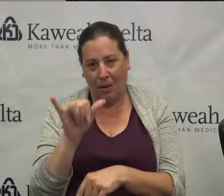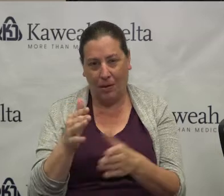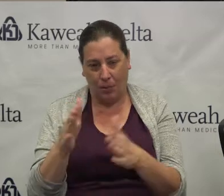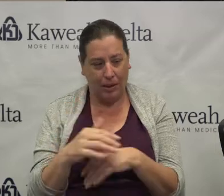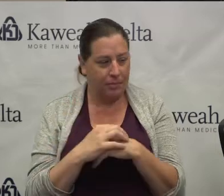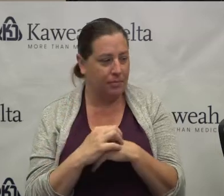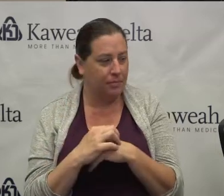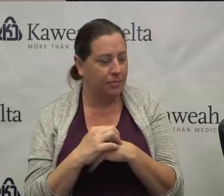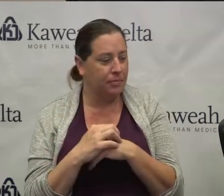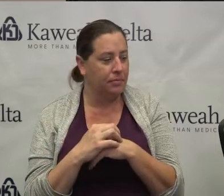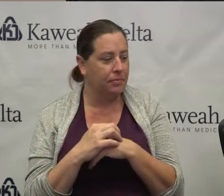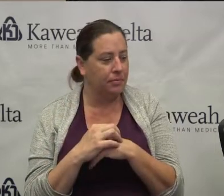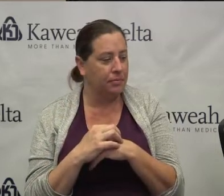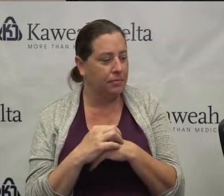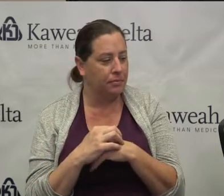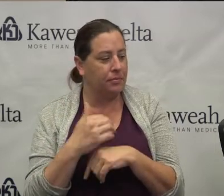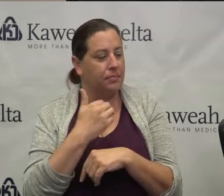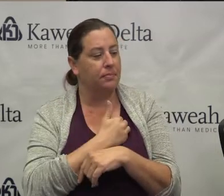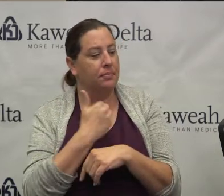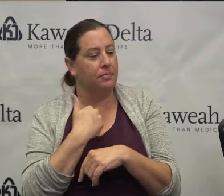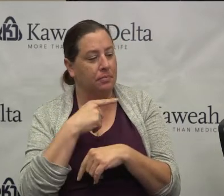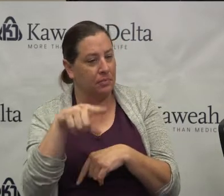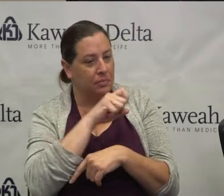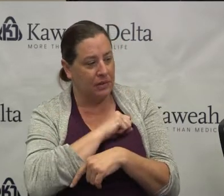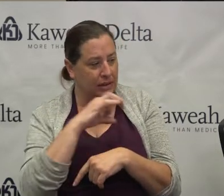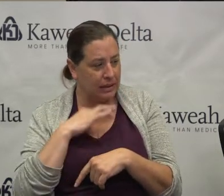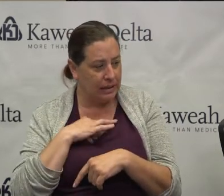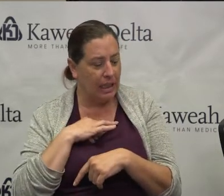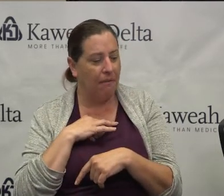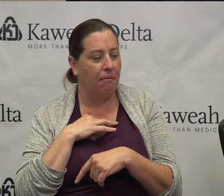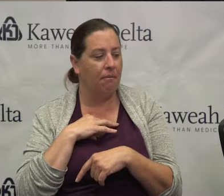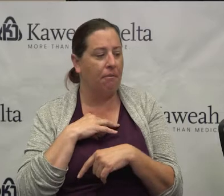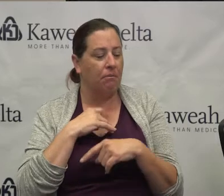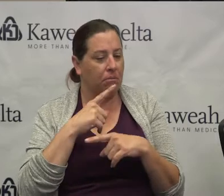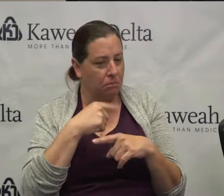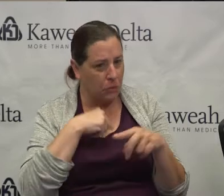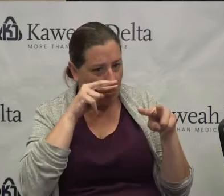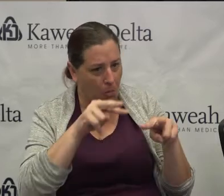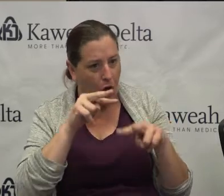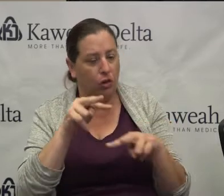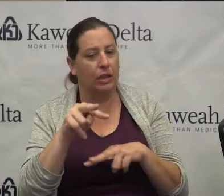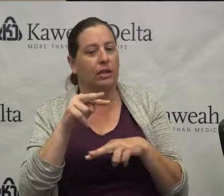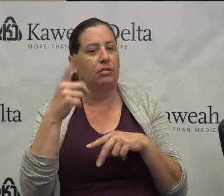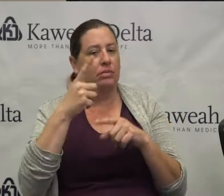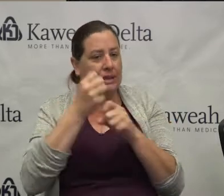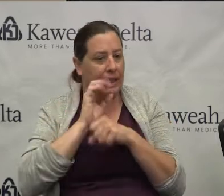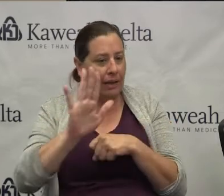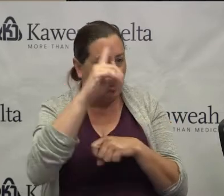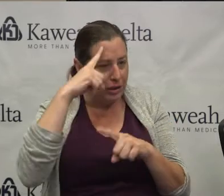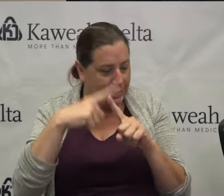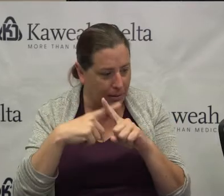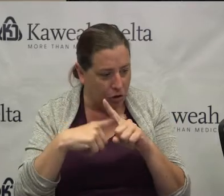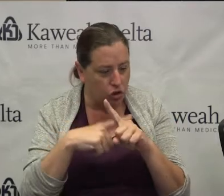And our staff, we're monitoring our staff, asking them to take their temperature, asking them if they have any